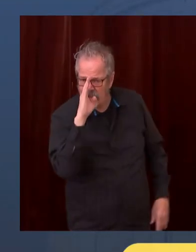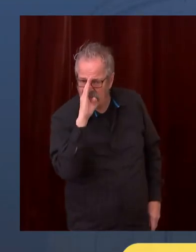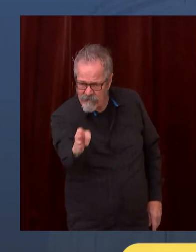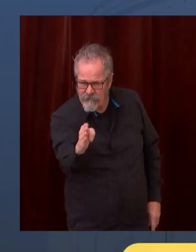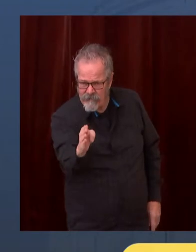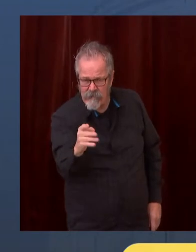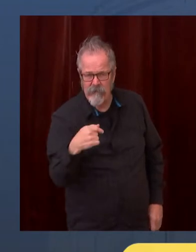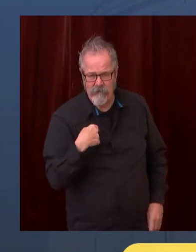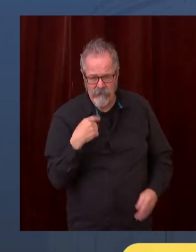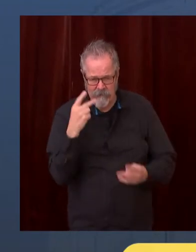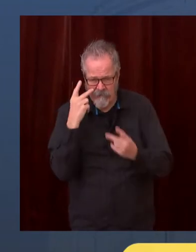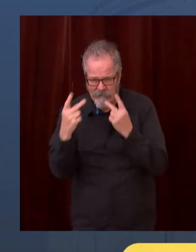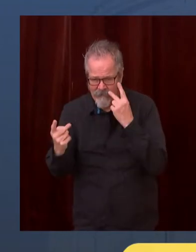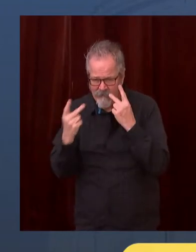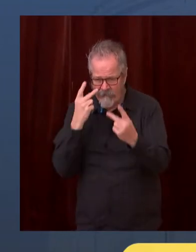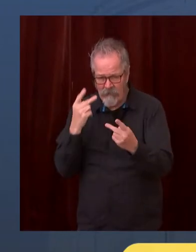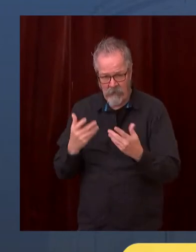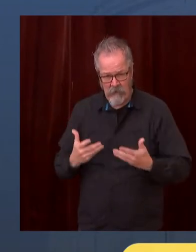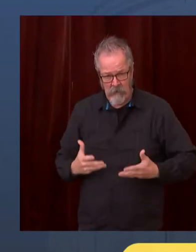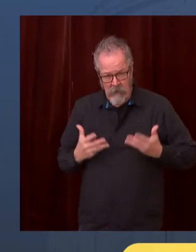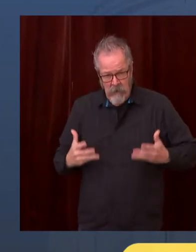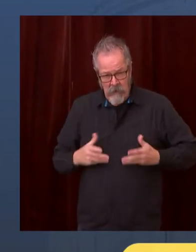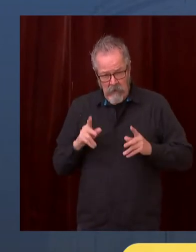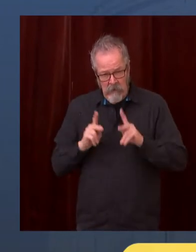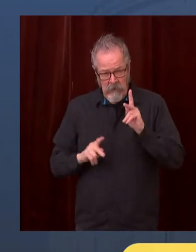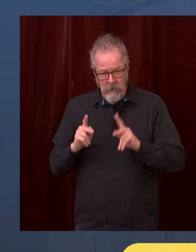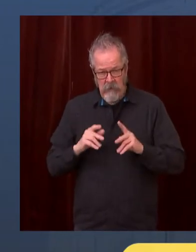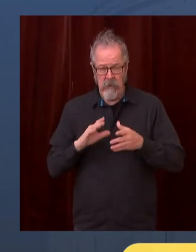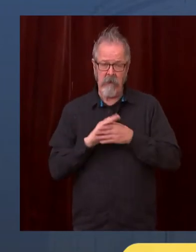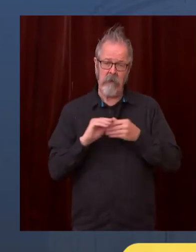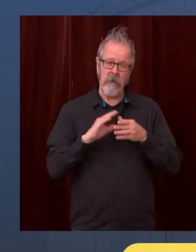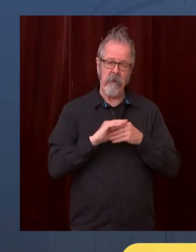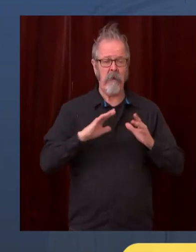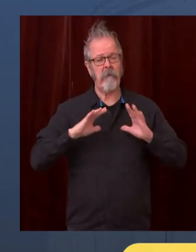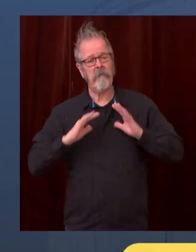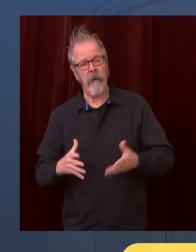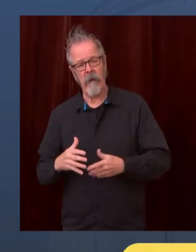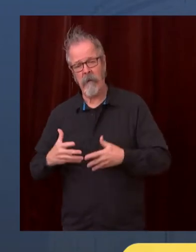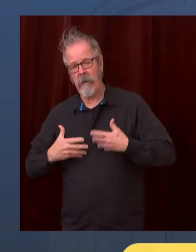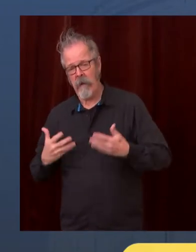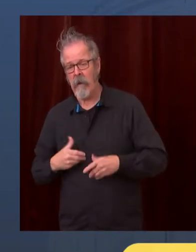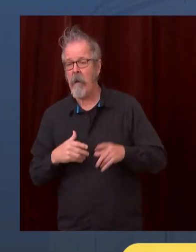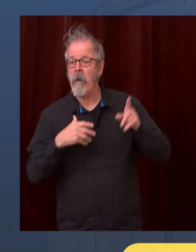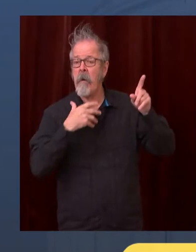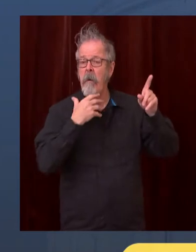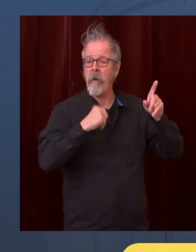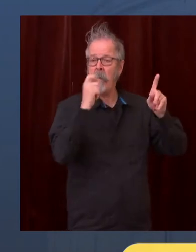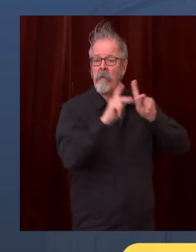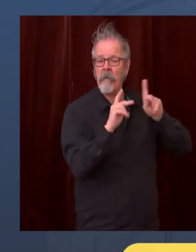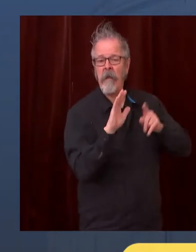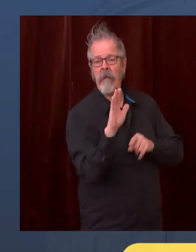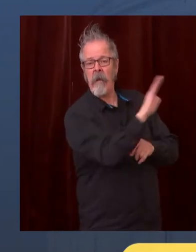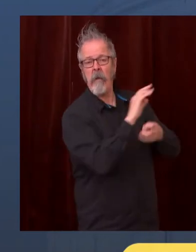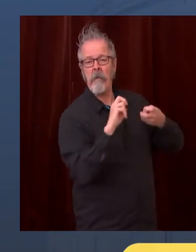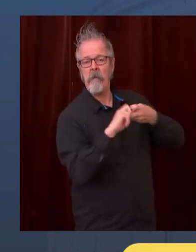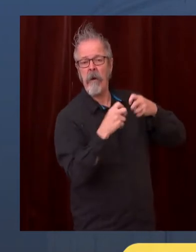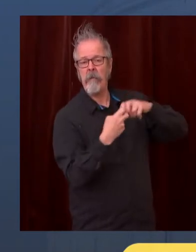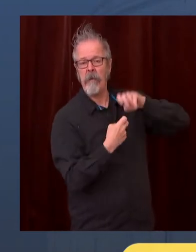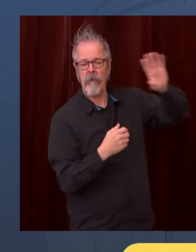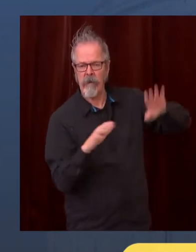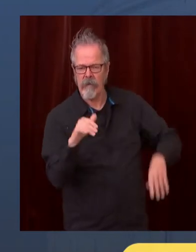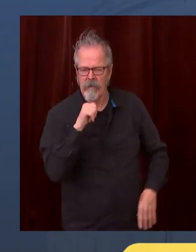people in middle age across the state of Washington. And she will talk about the fact that this hits us all